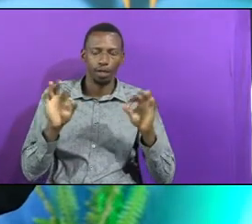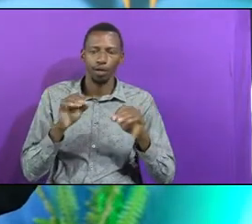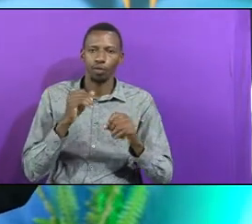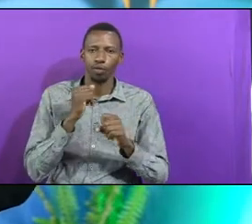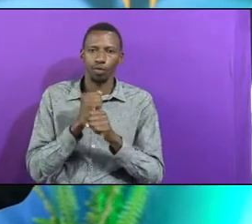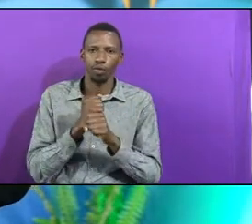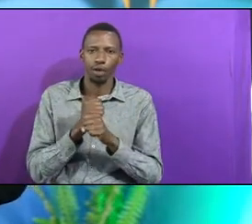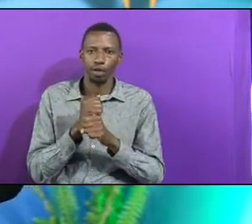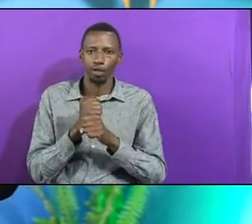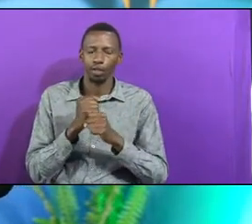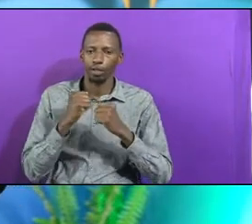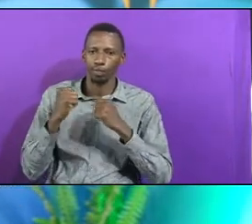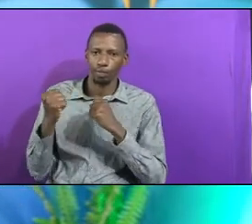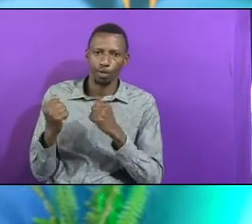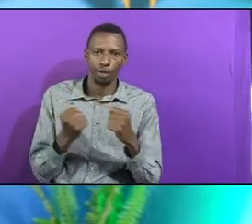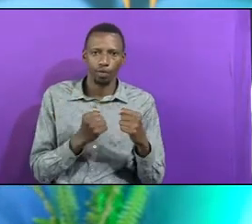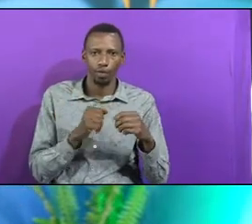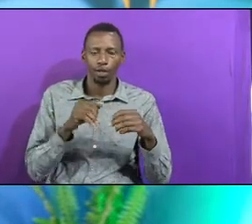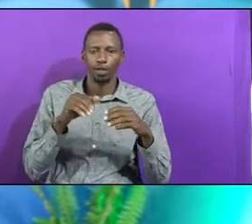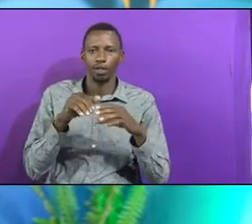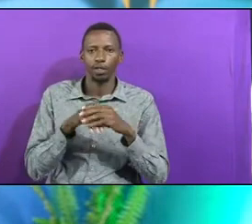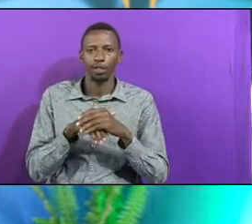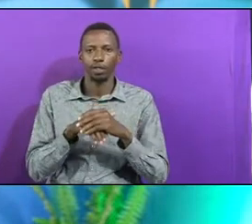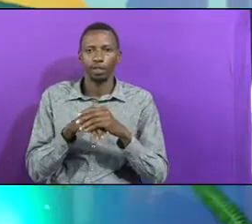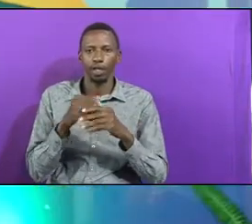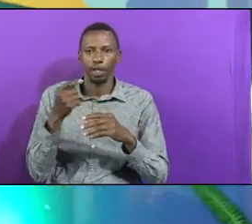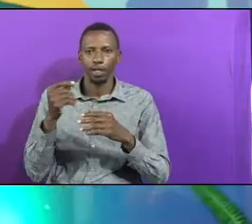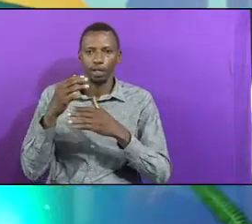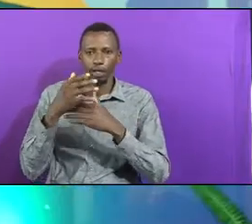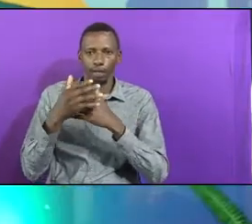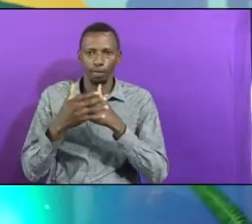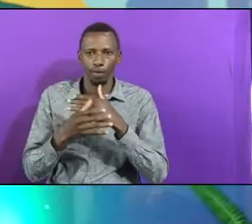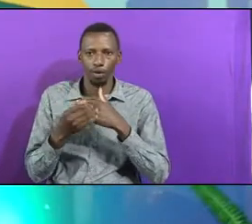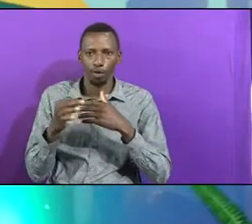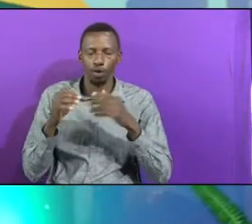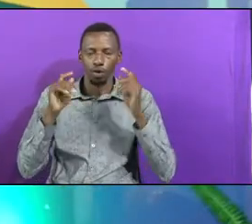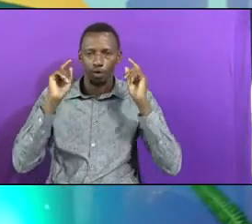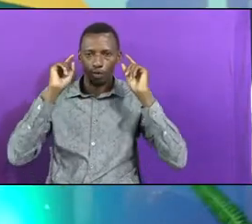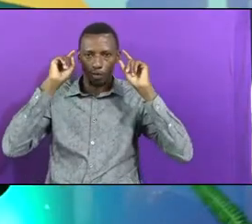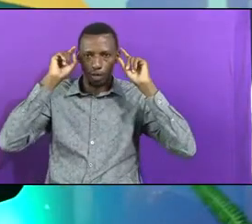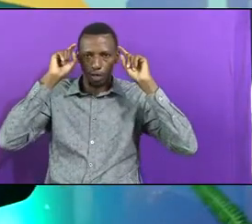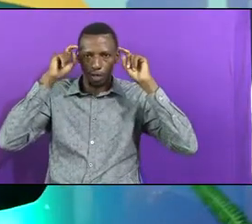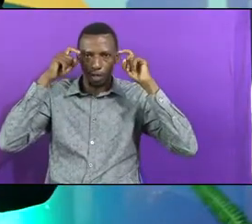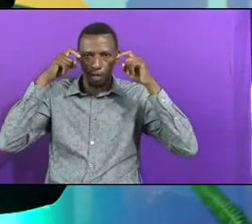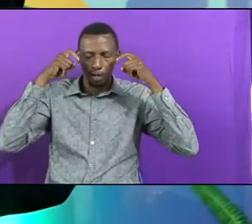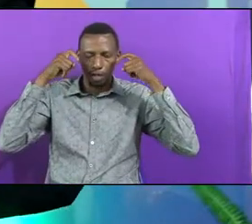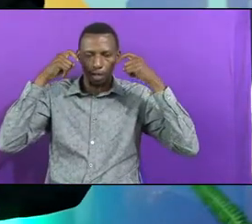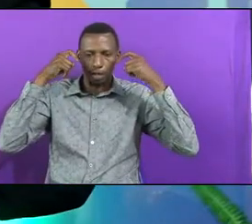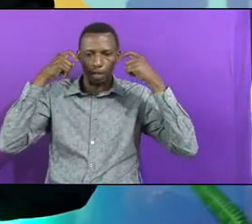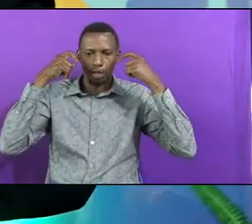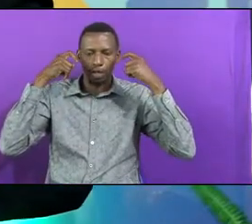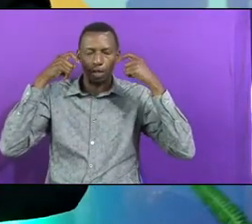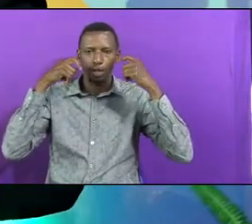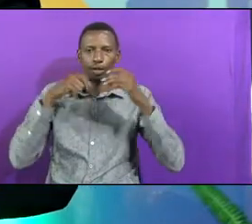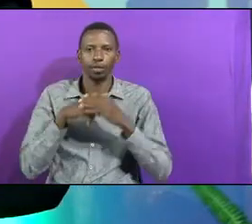power in the blood of the Lord.